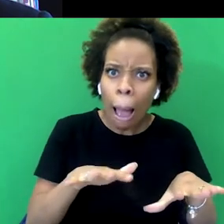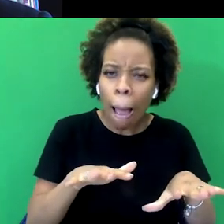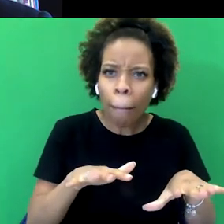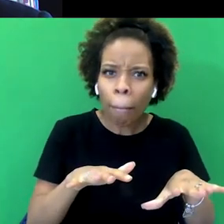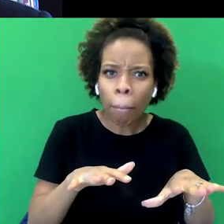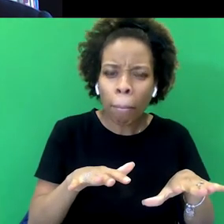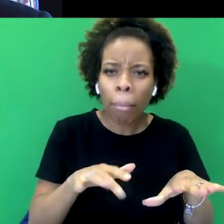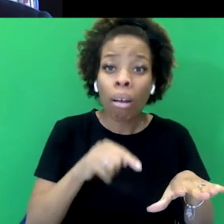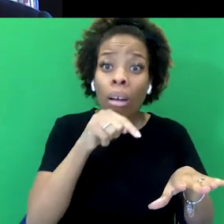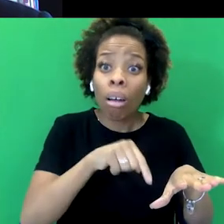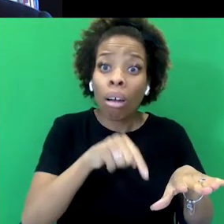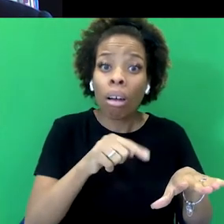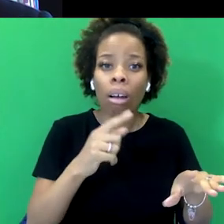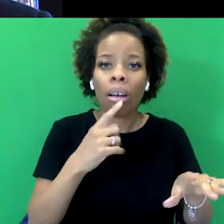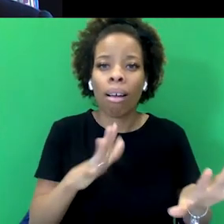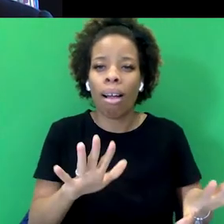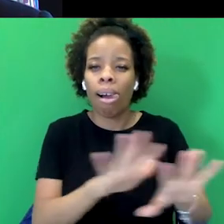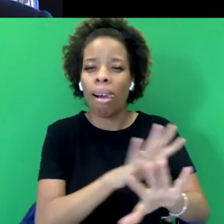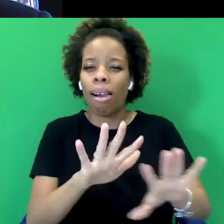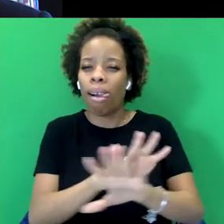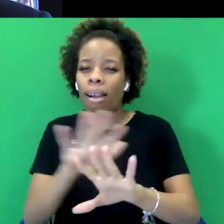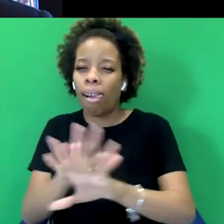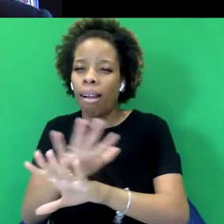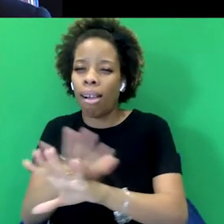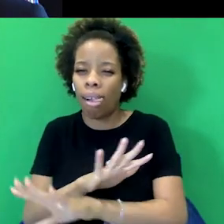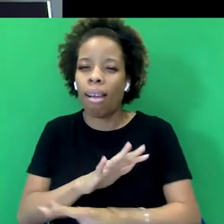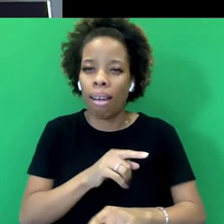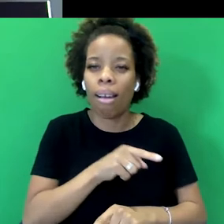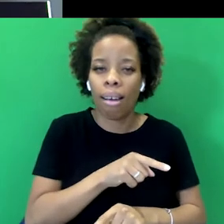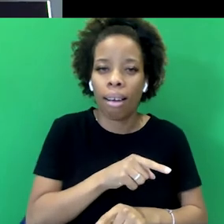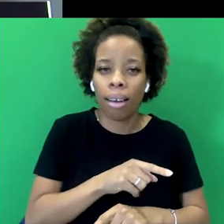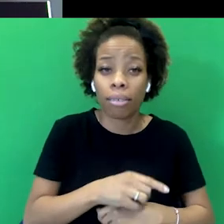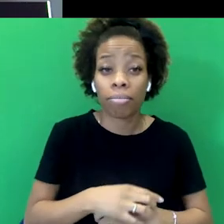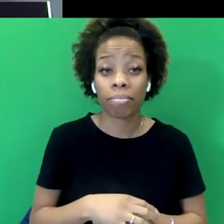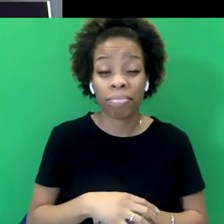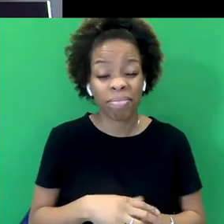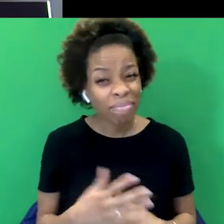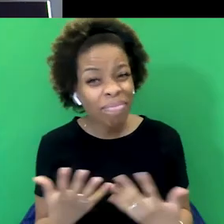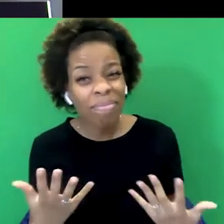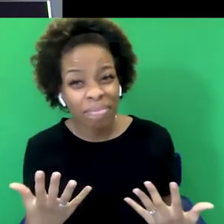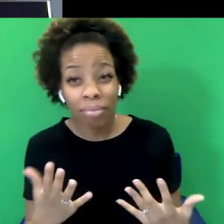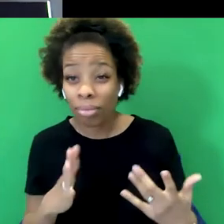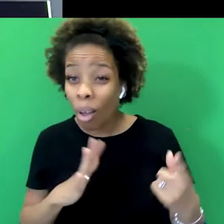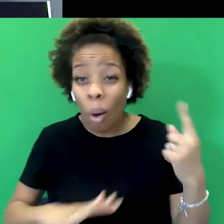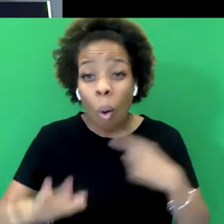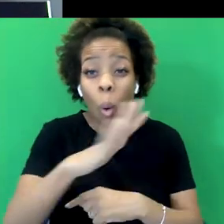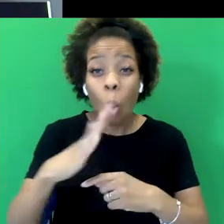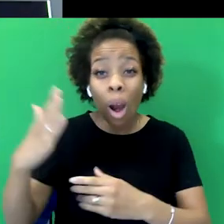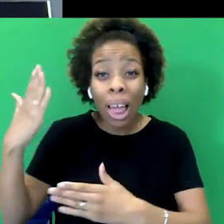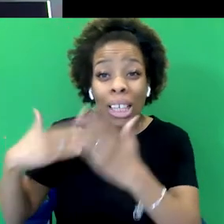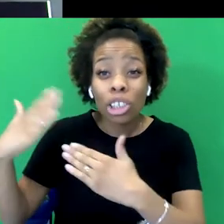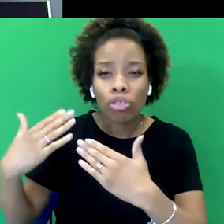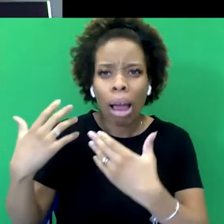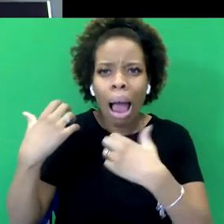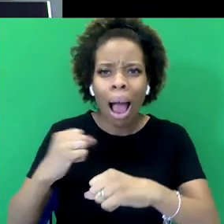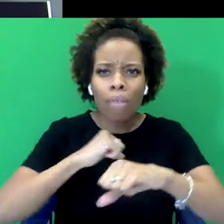that are just a bit more, much more slick and sophisticated. Yeah, you could argue that all history is propaganda. I'm sure people will say